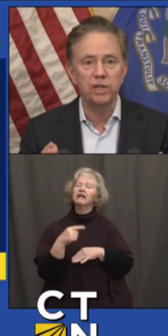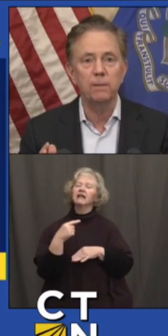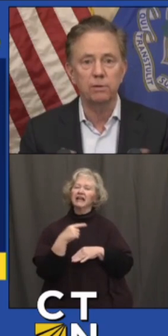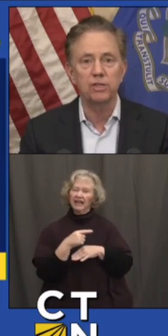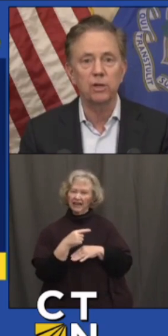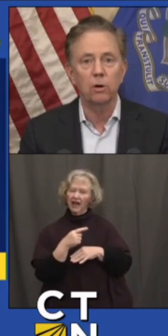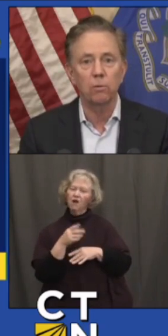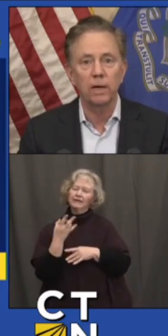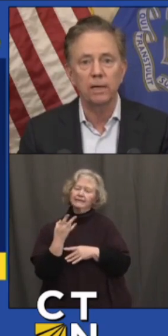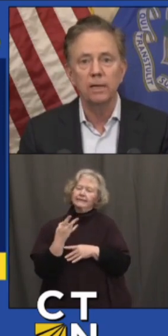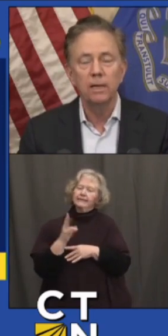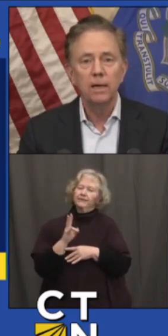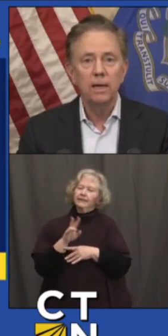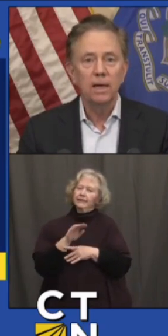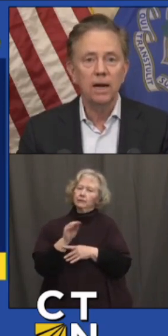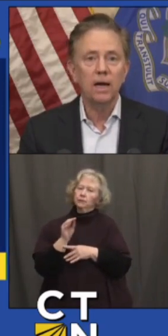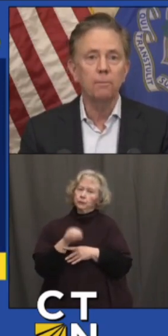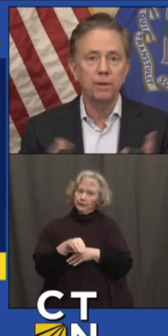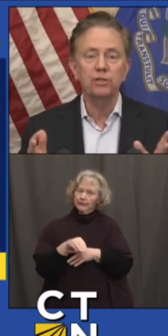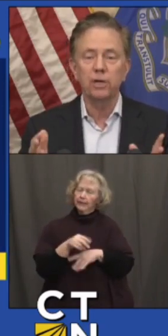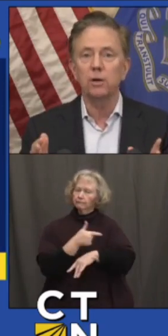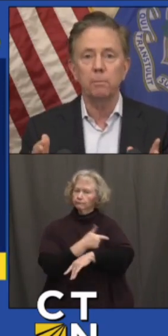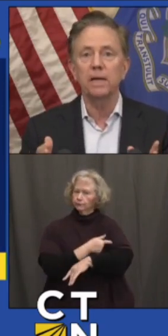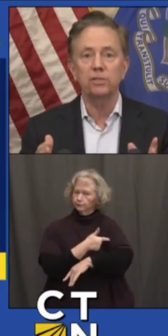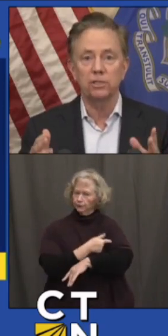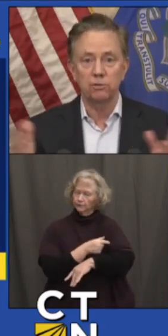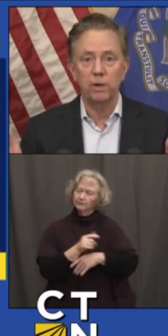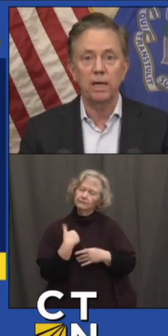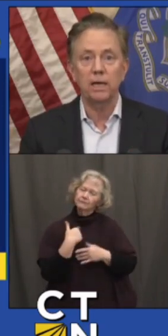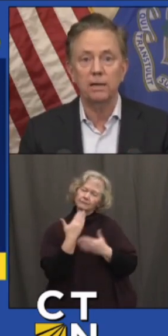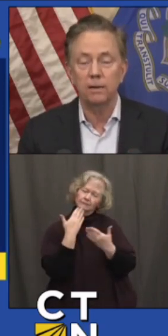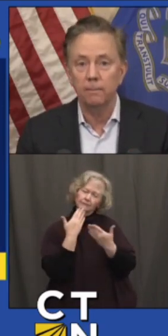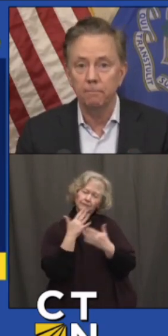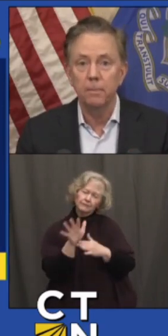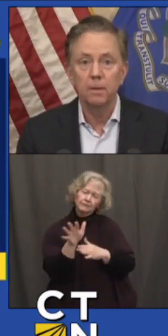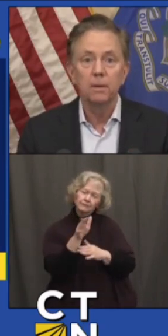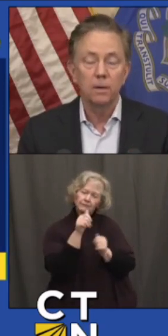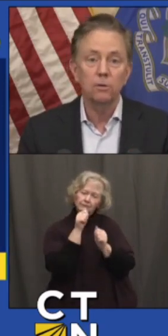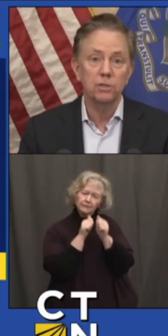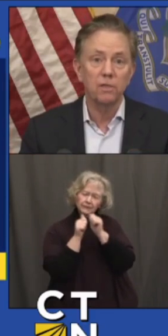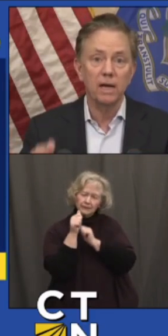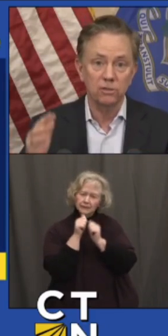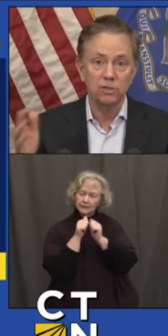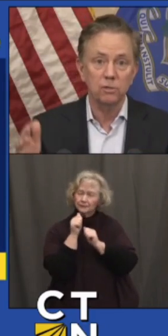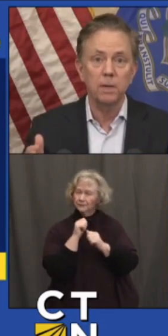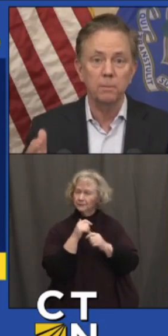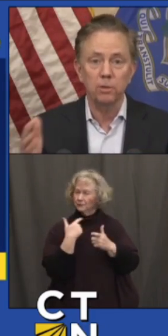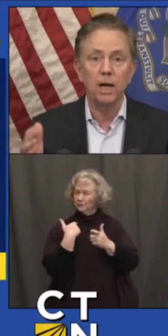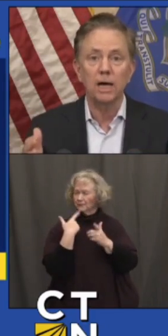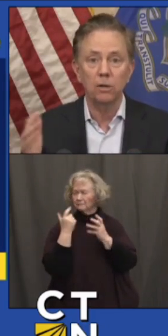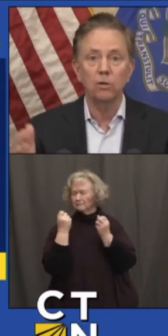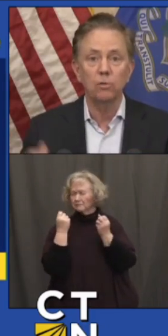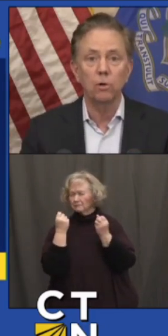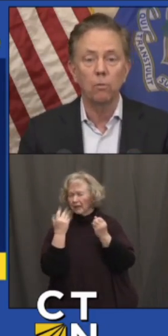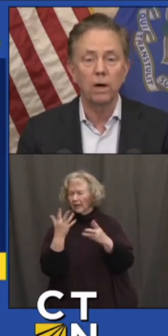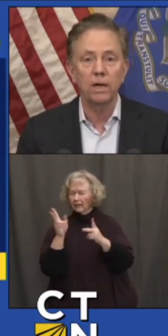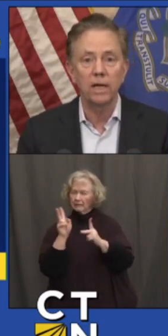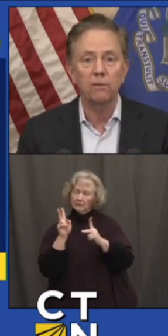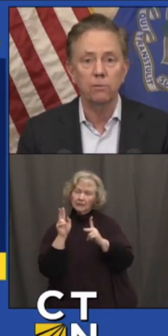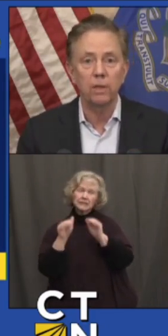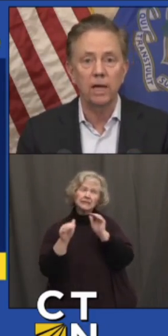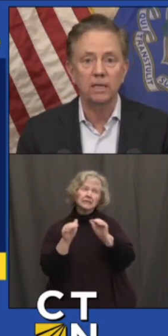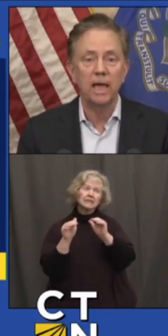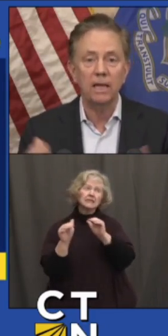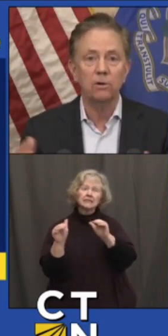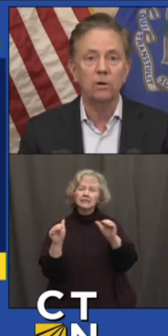17 percent already. And I appreciate your patience. We had hundreds of thousands of people knocking on the door, wanting